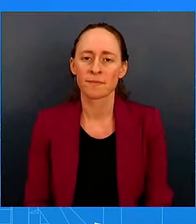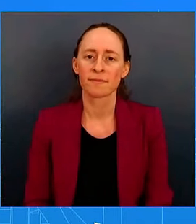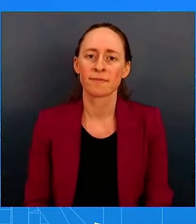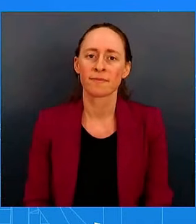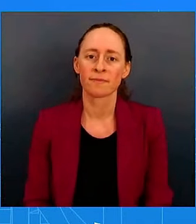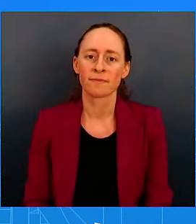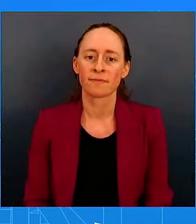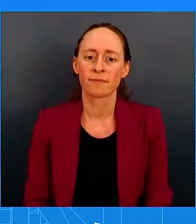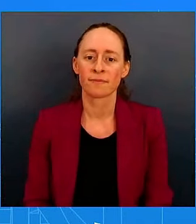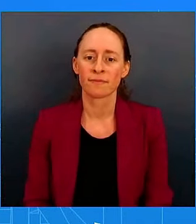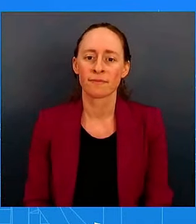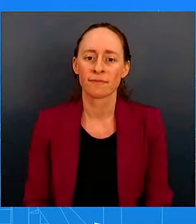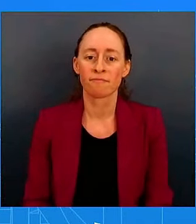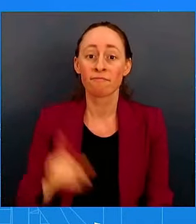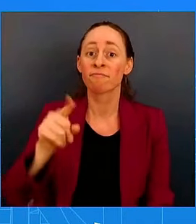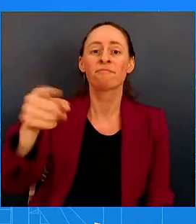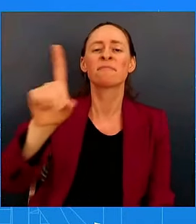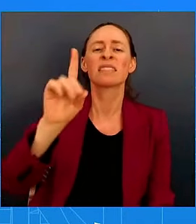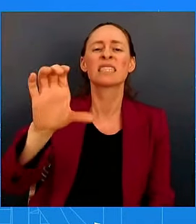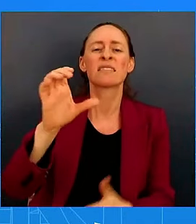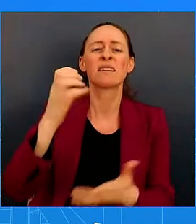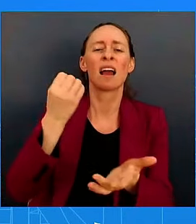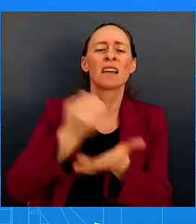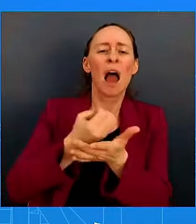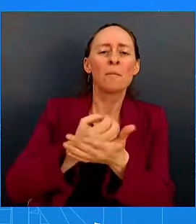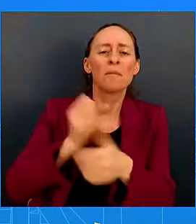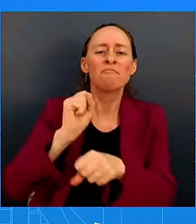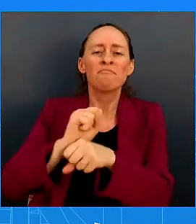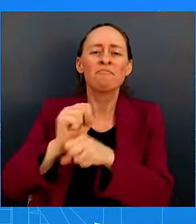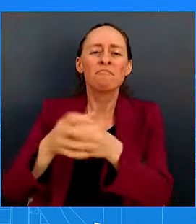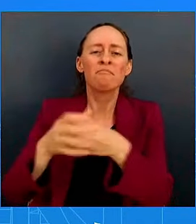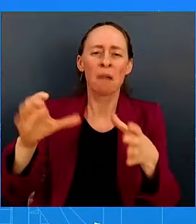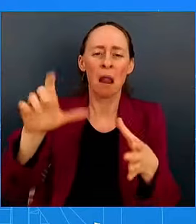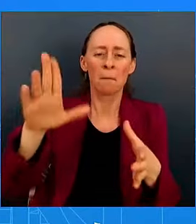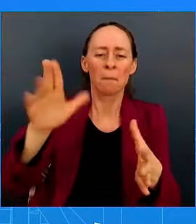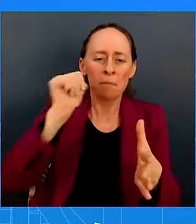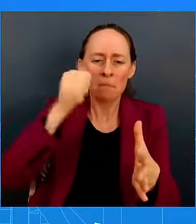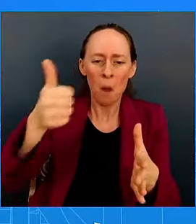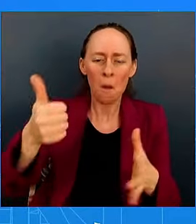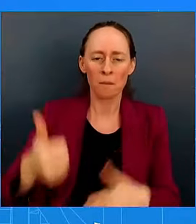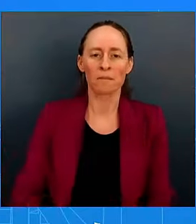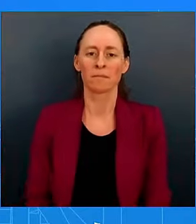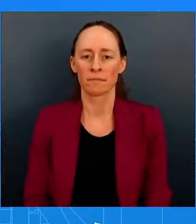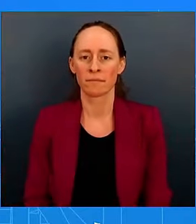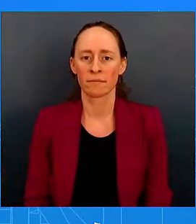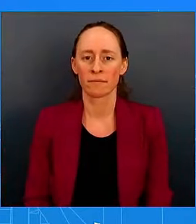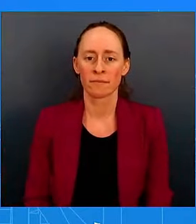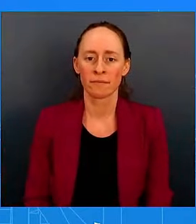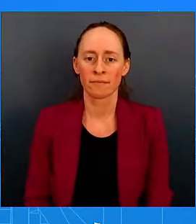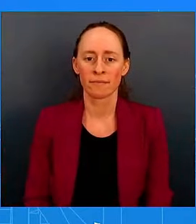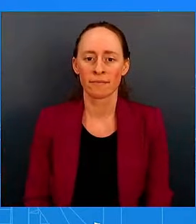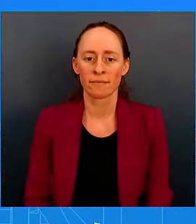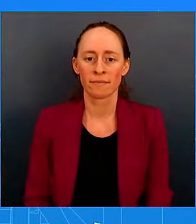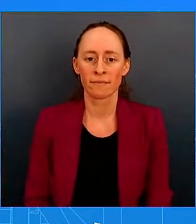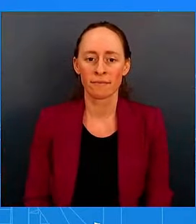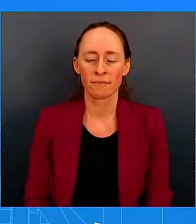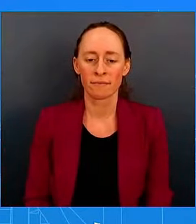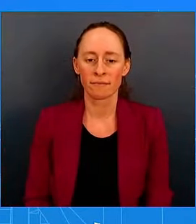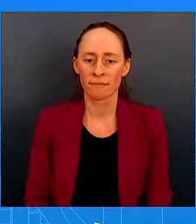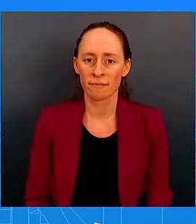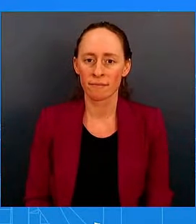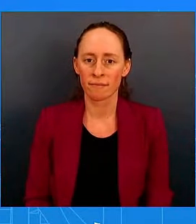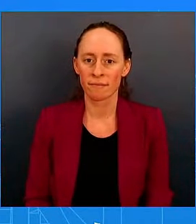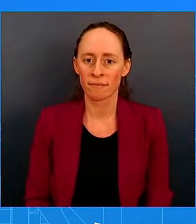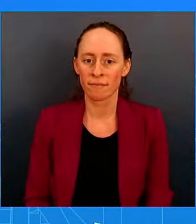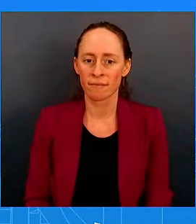And he'll have more, a lot more to say. Right now you're not going as far as the president did in office. I'm going to let the president